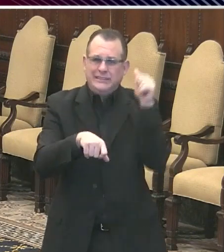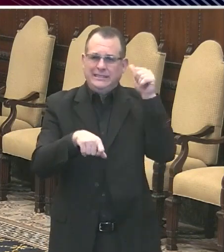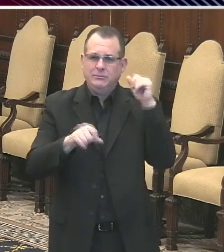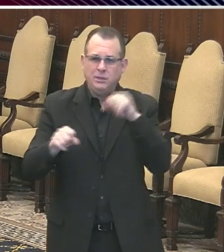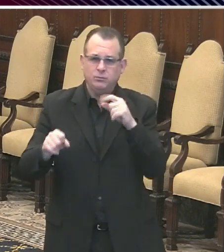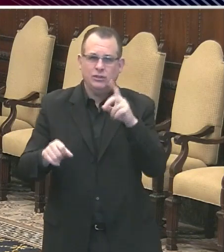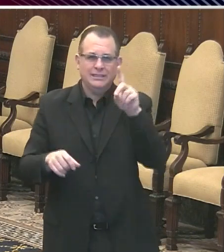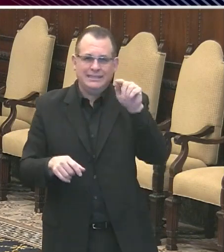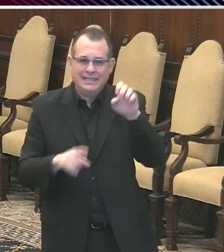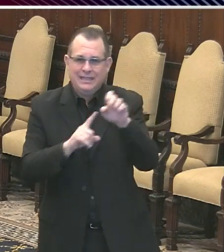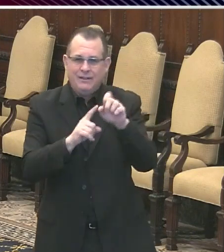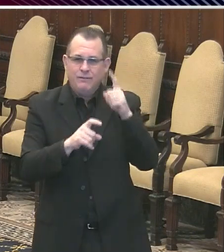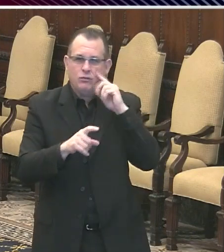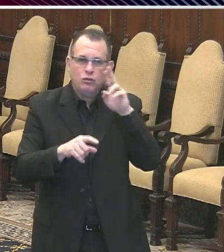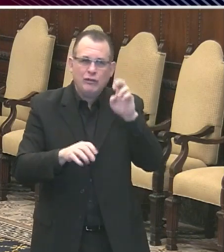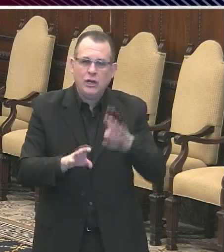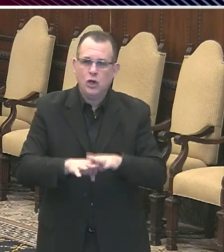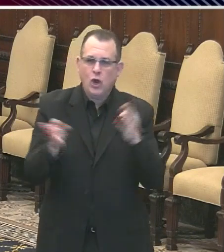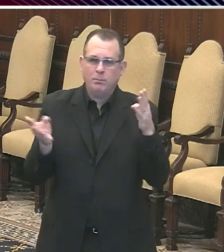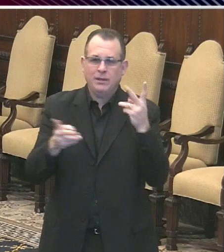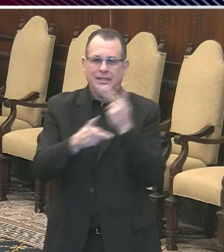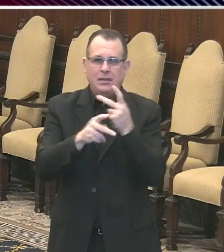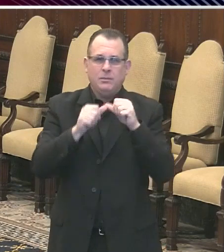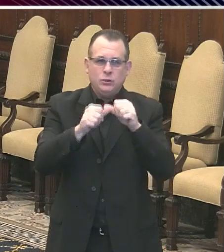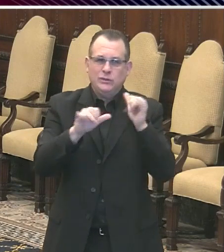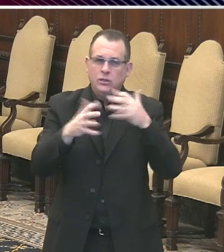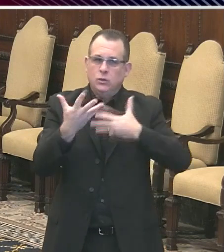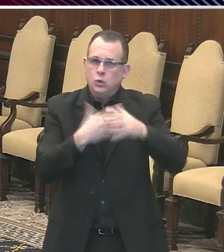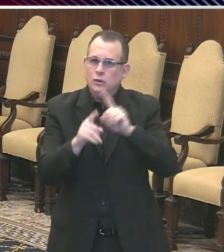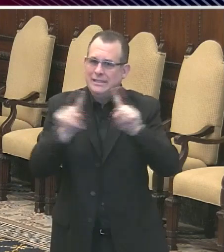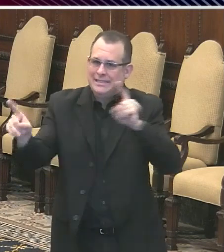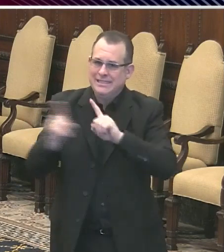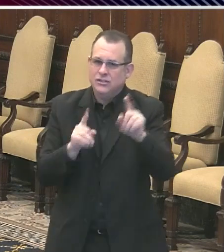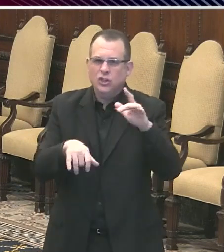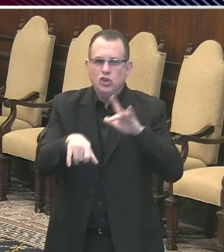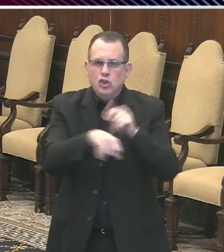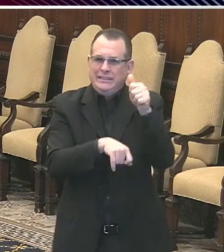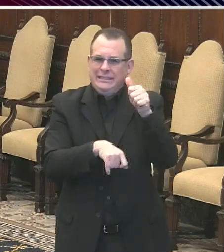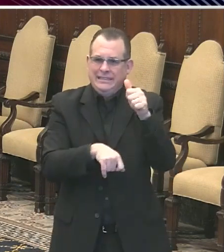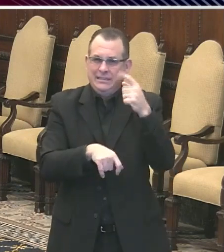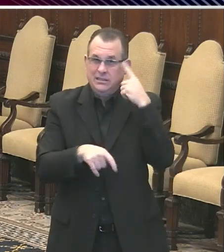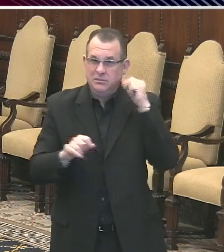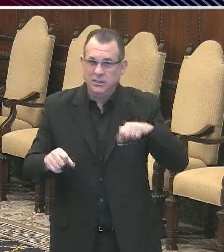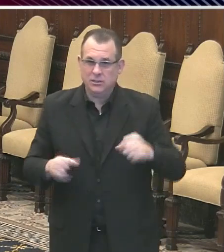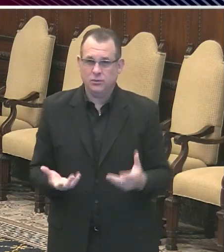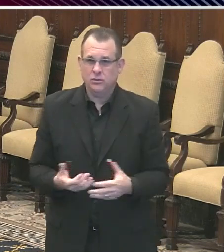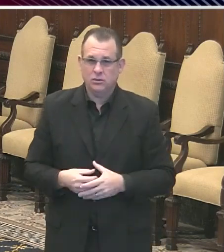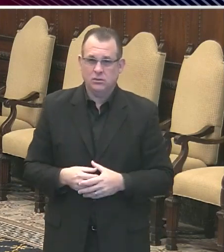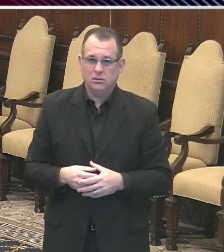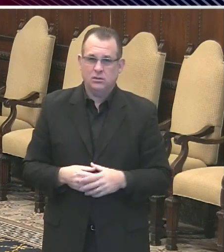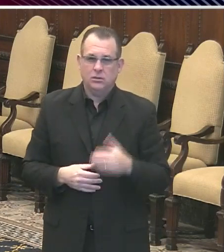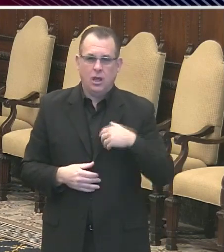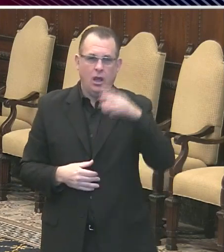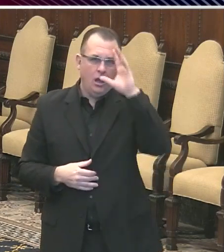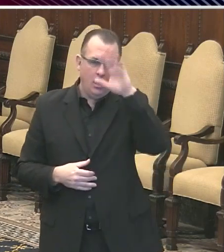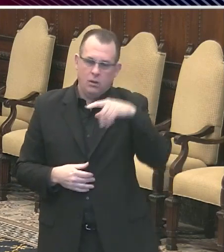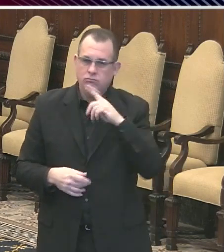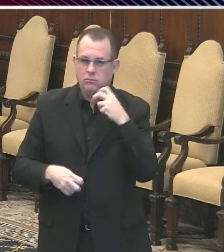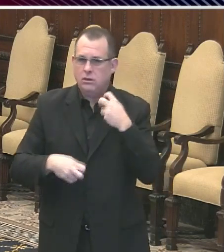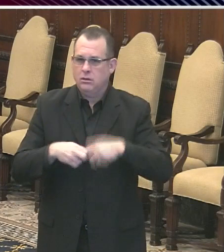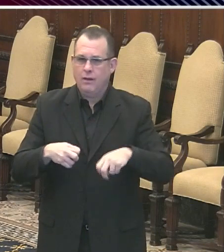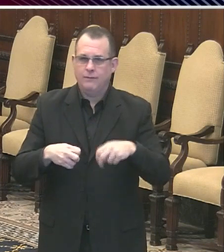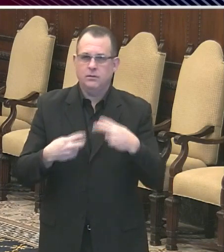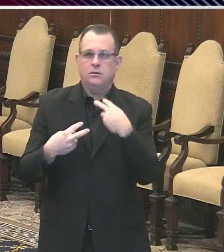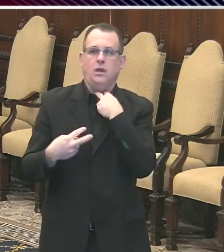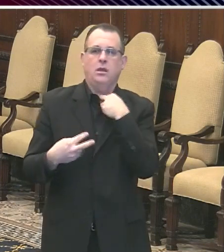that point if we continue the social distancing? You know, I know this is really tough for people who are cooped up. And the worst thing about it is the